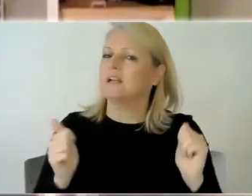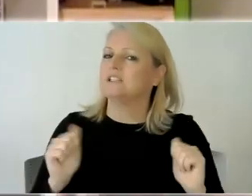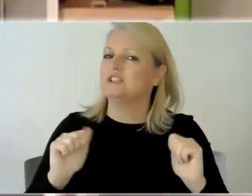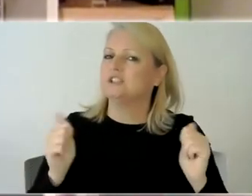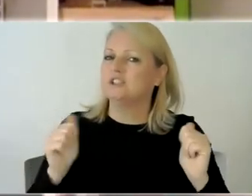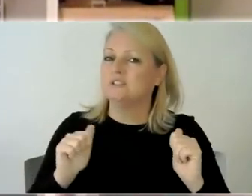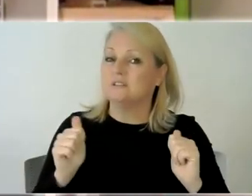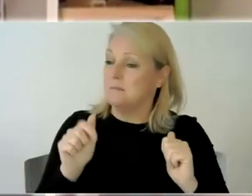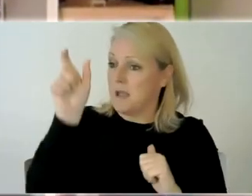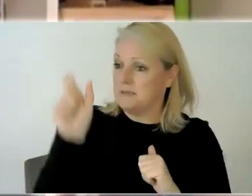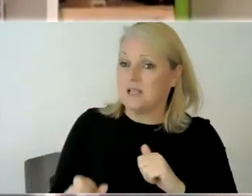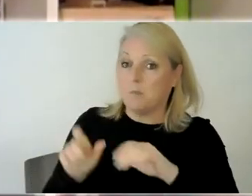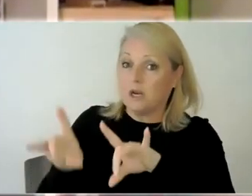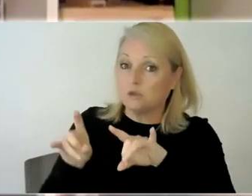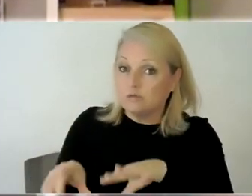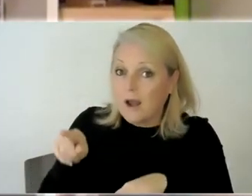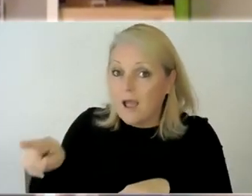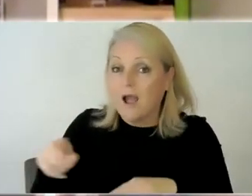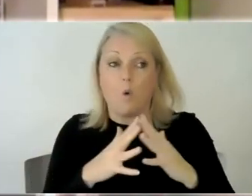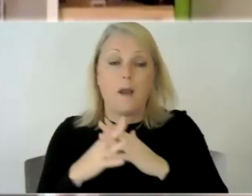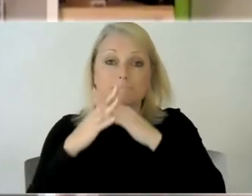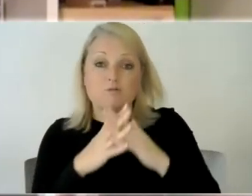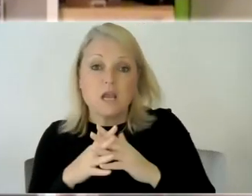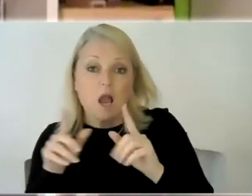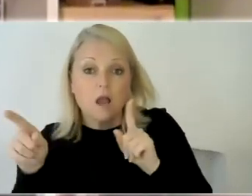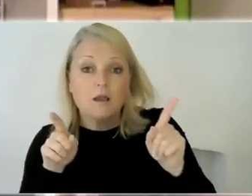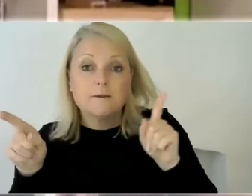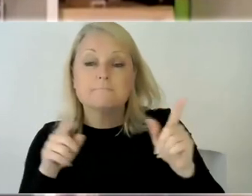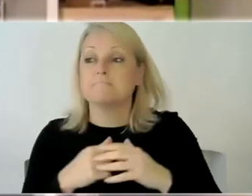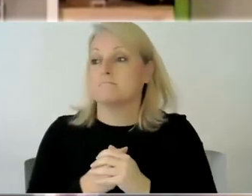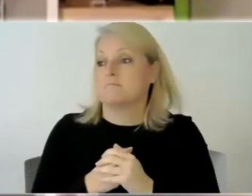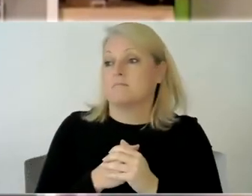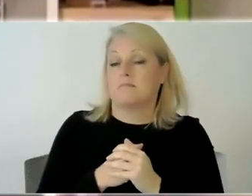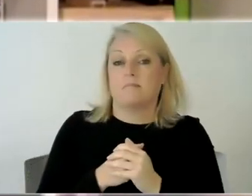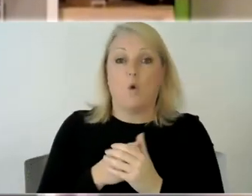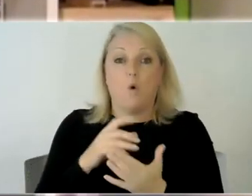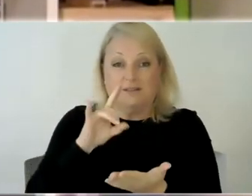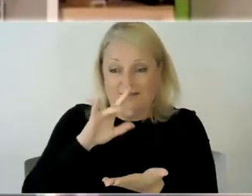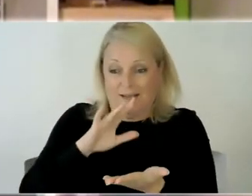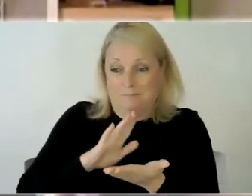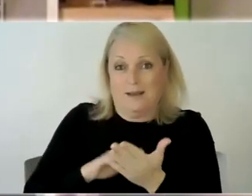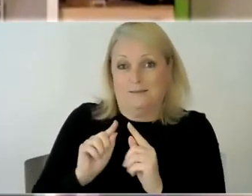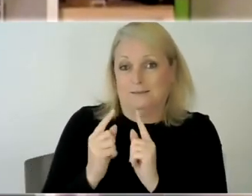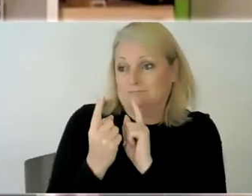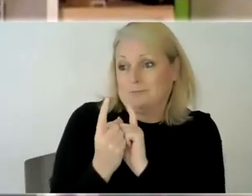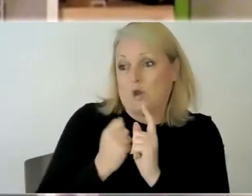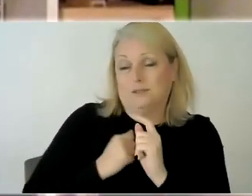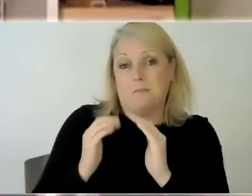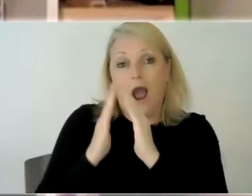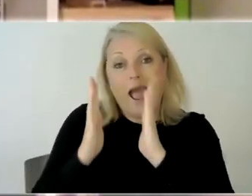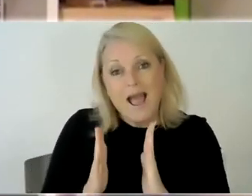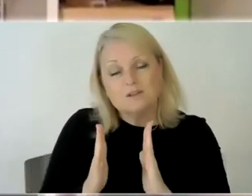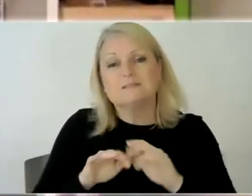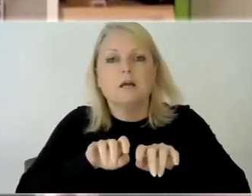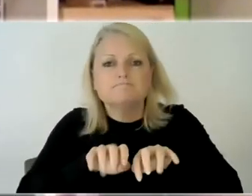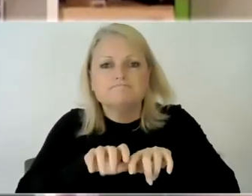australia might be someone in america might be someone you know 10 minutes away but i'm talking to them online and i'm i know